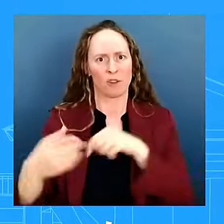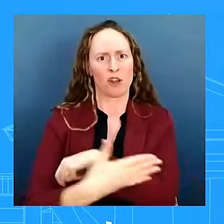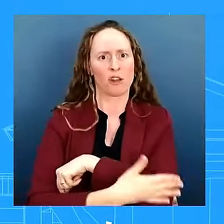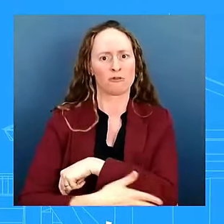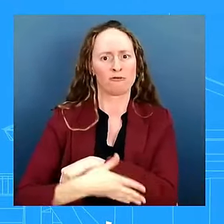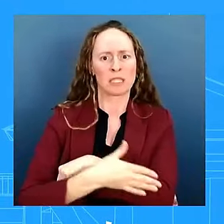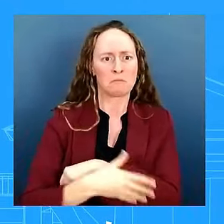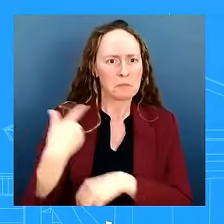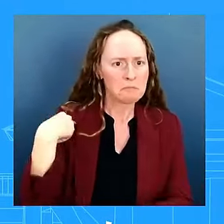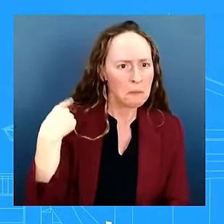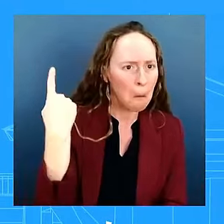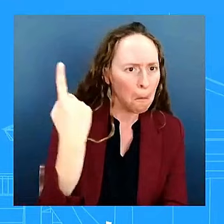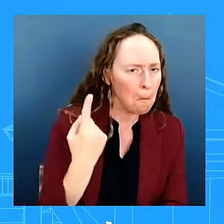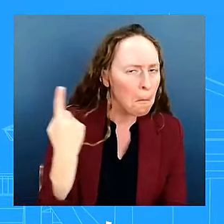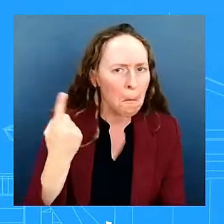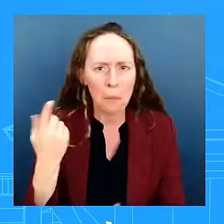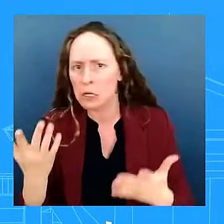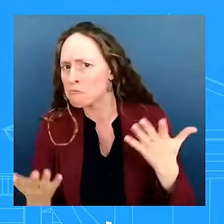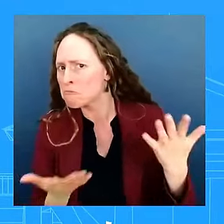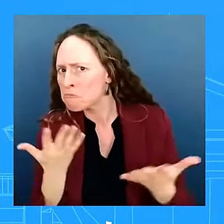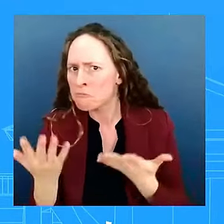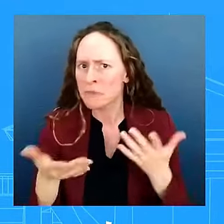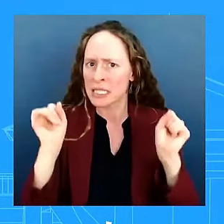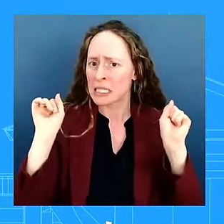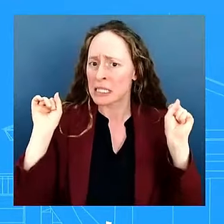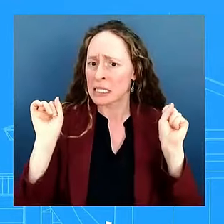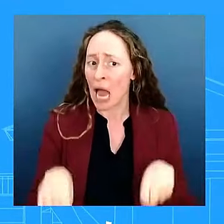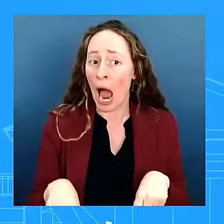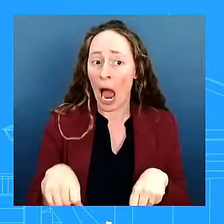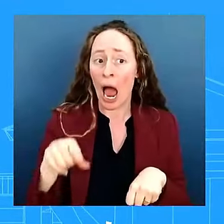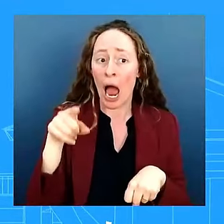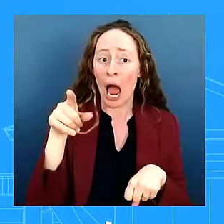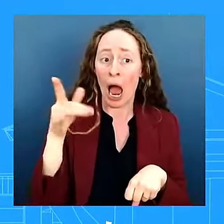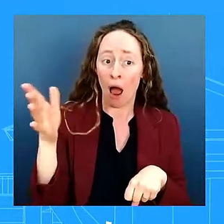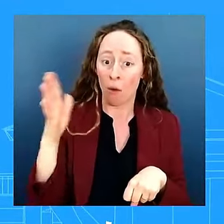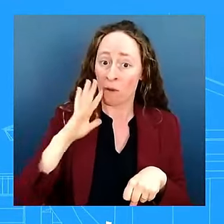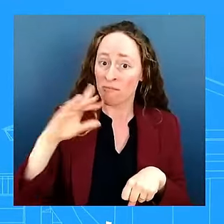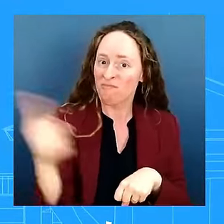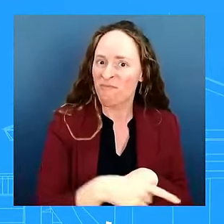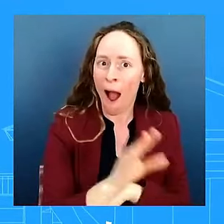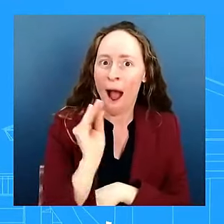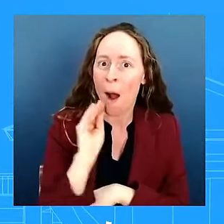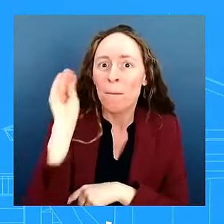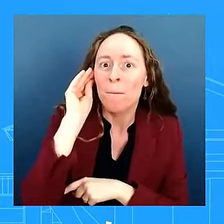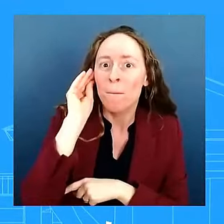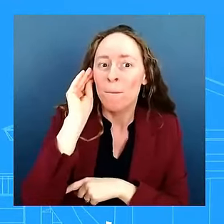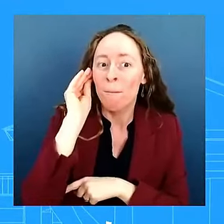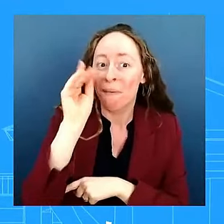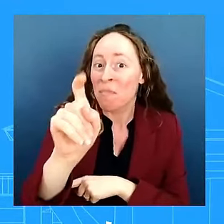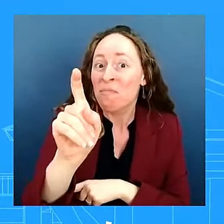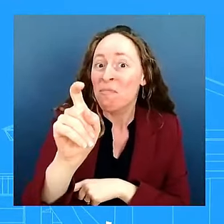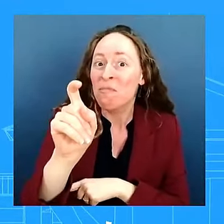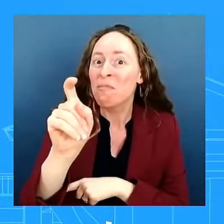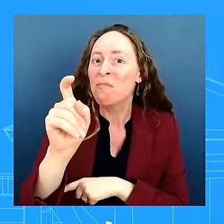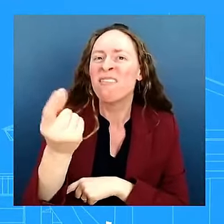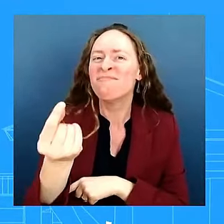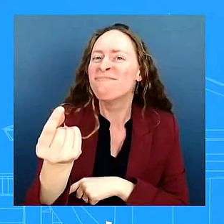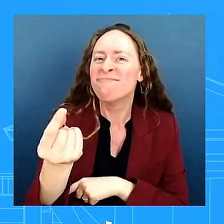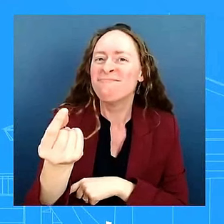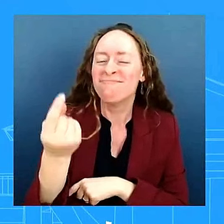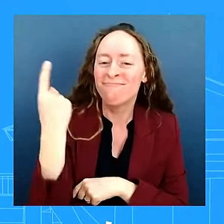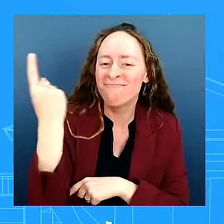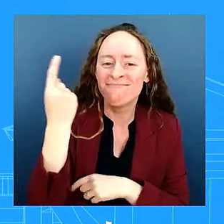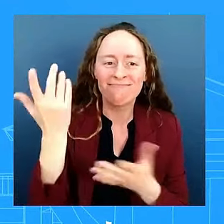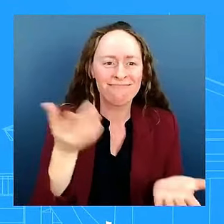gonna have the leaders to his house for a barbecue or you know uh what are the plans for how he's going to entertain the leaders yeah we did